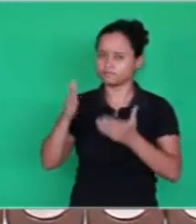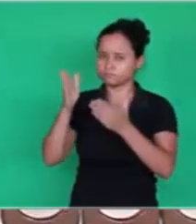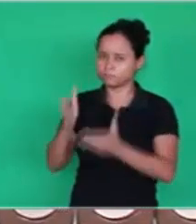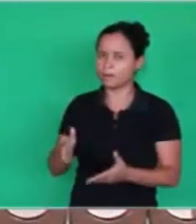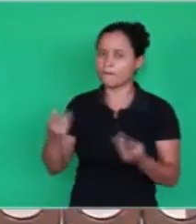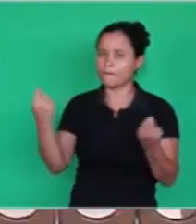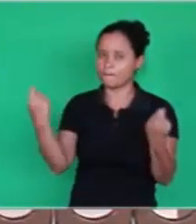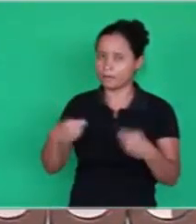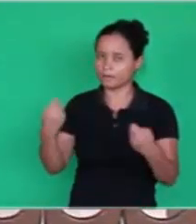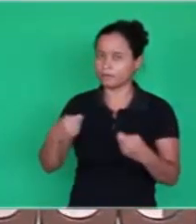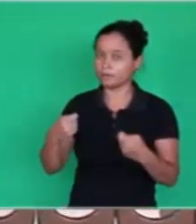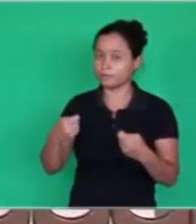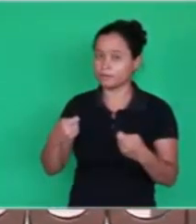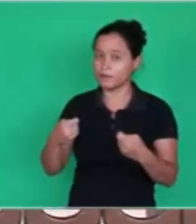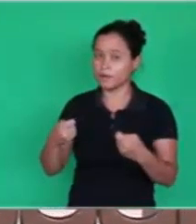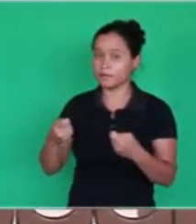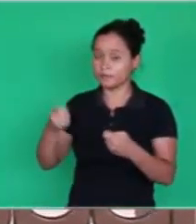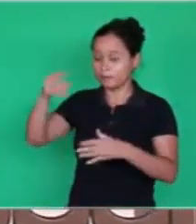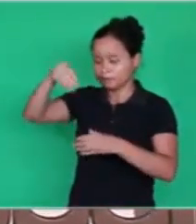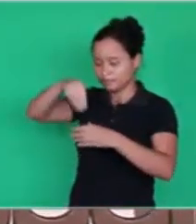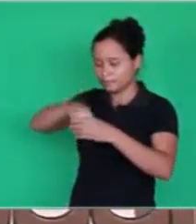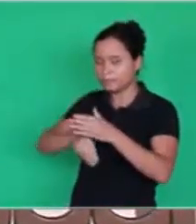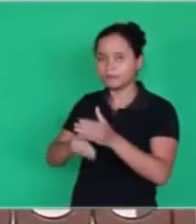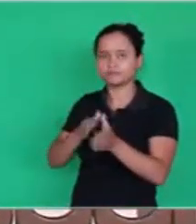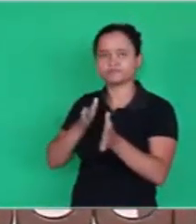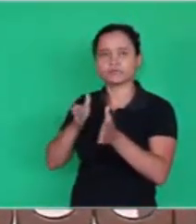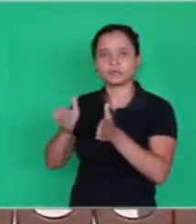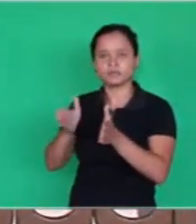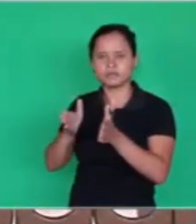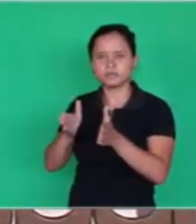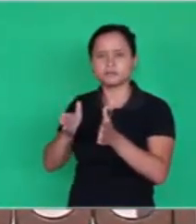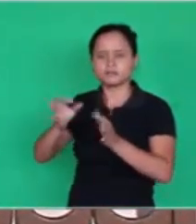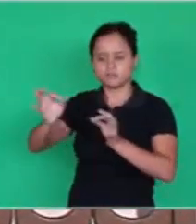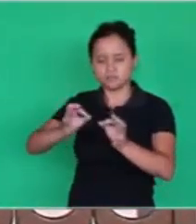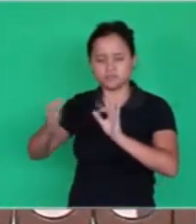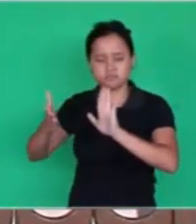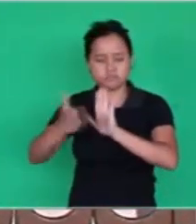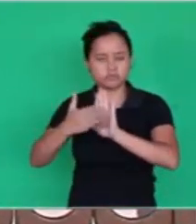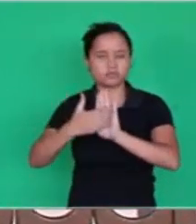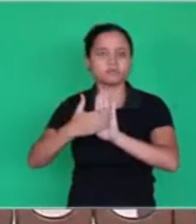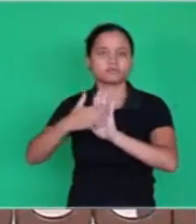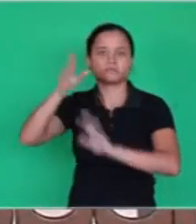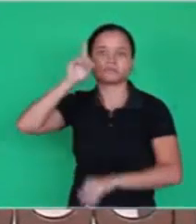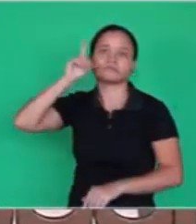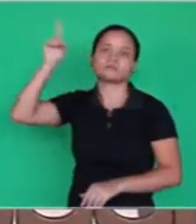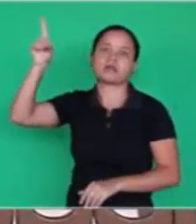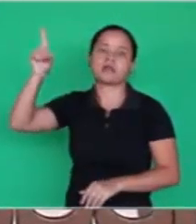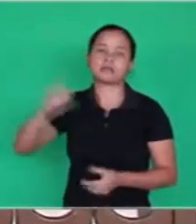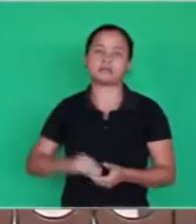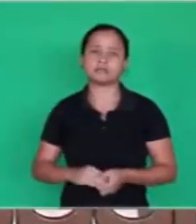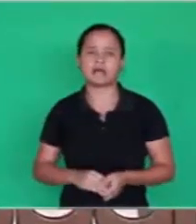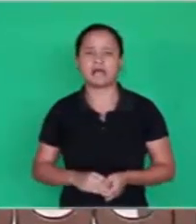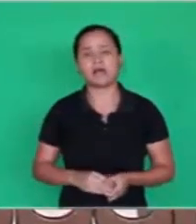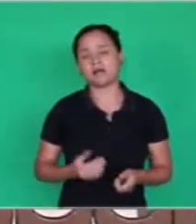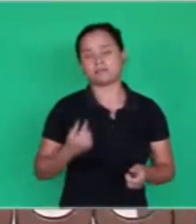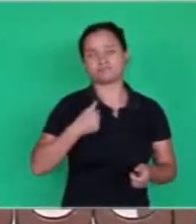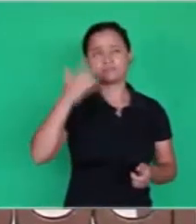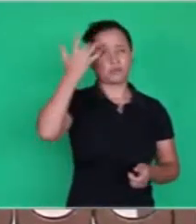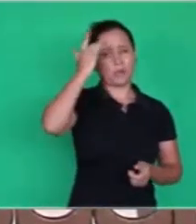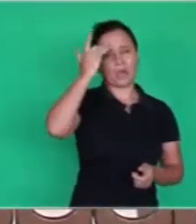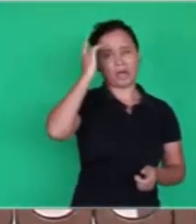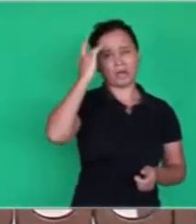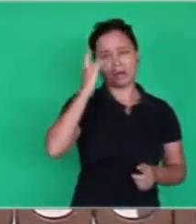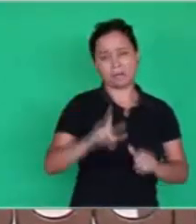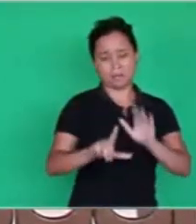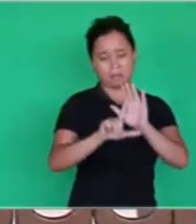We can't leave this project. No, I think that the law of physics, I can get there myself.